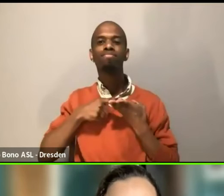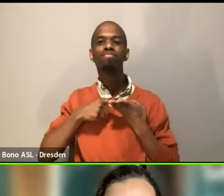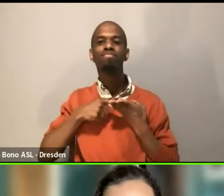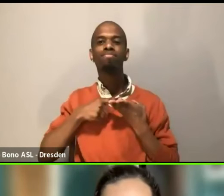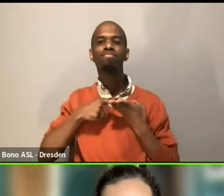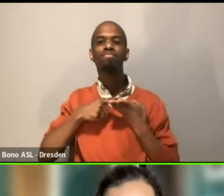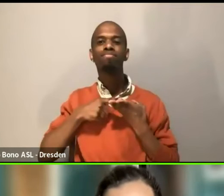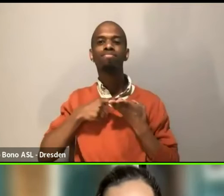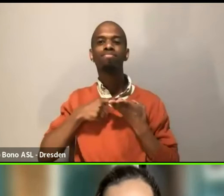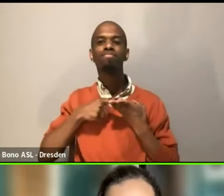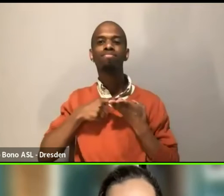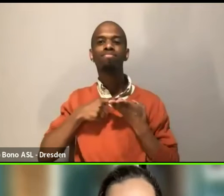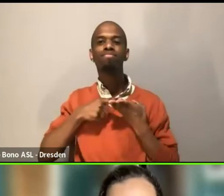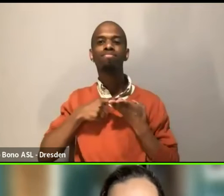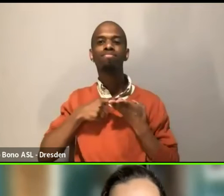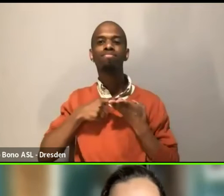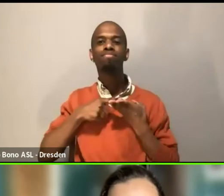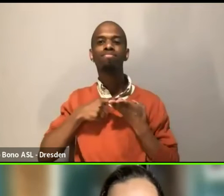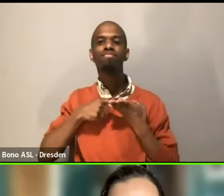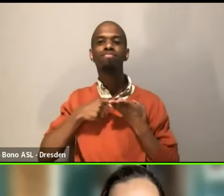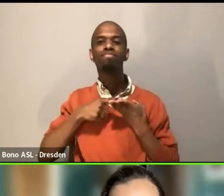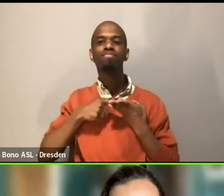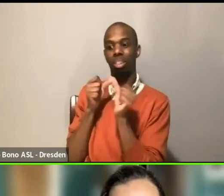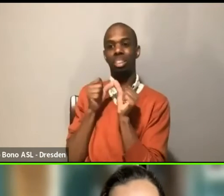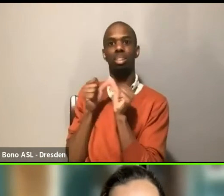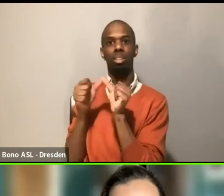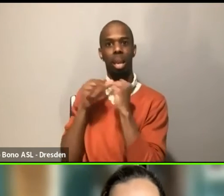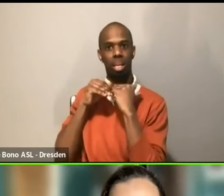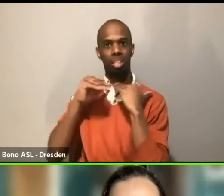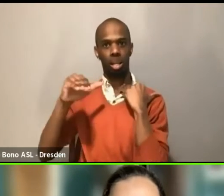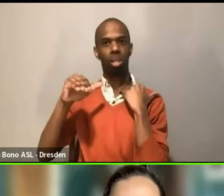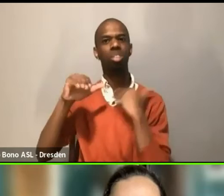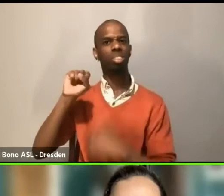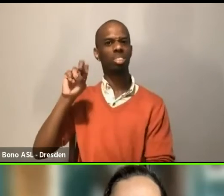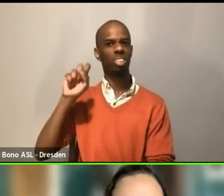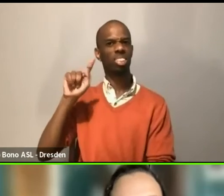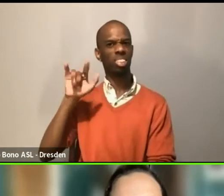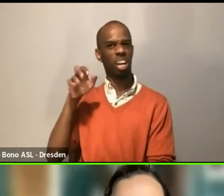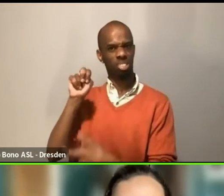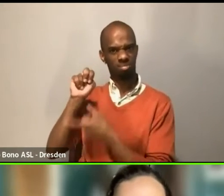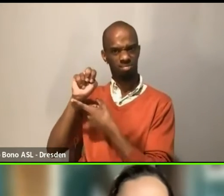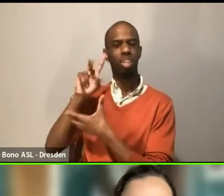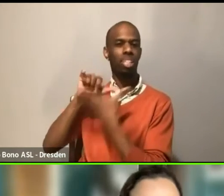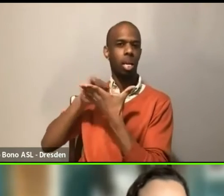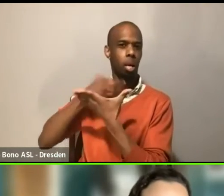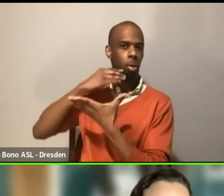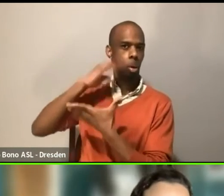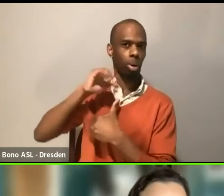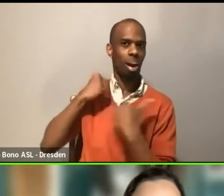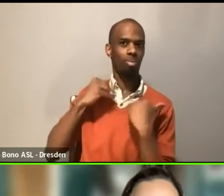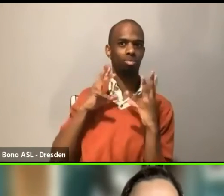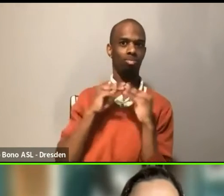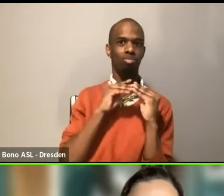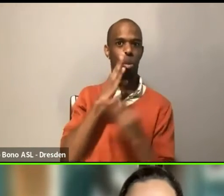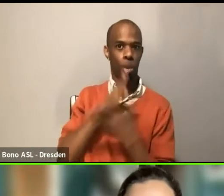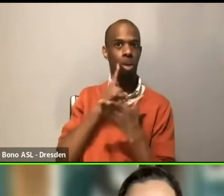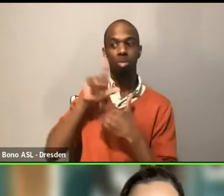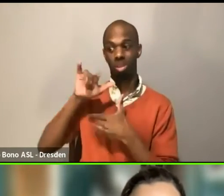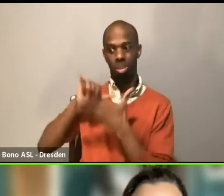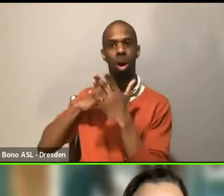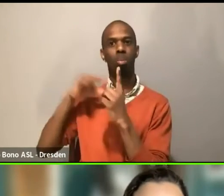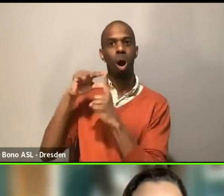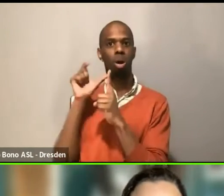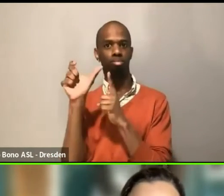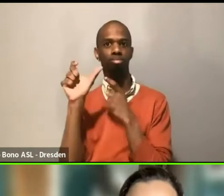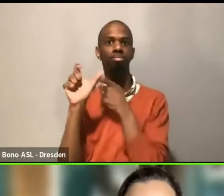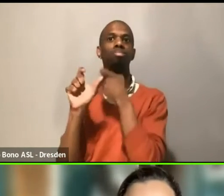to sustain it. I know there's another question about sustainability, which we're going to get to. But I just encourage people to go to that session and to hear more